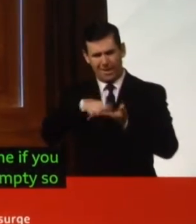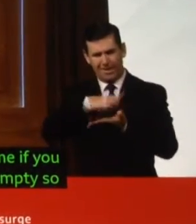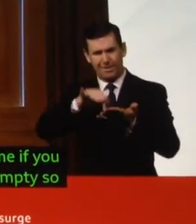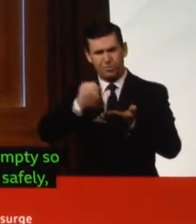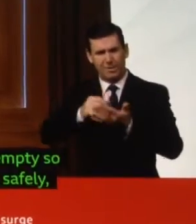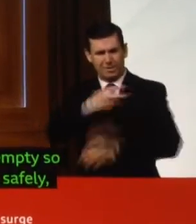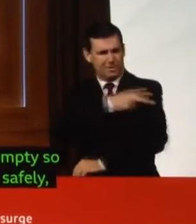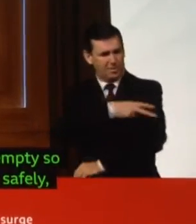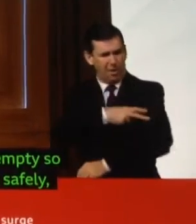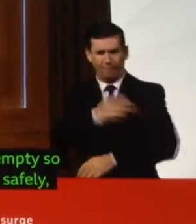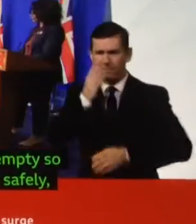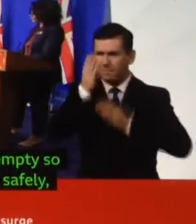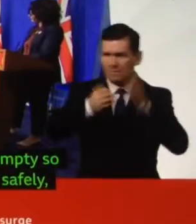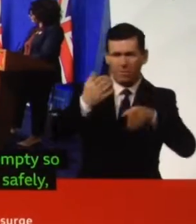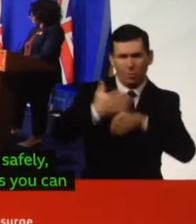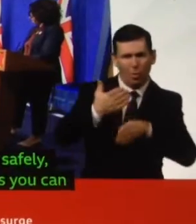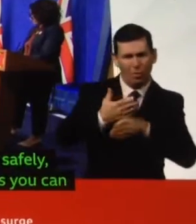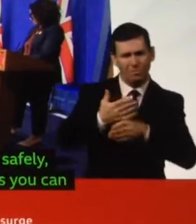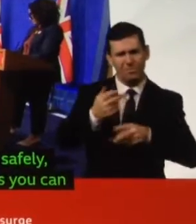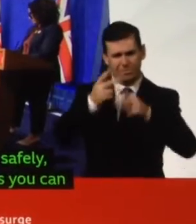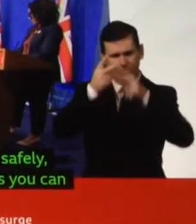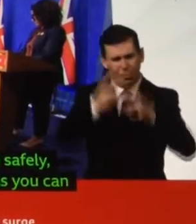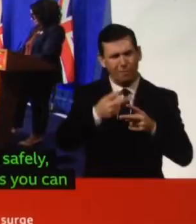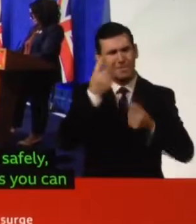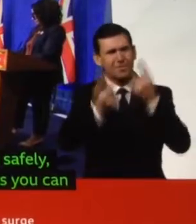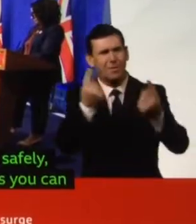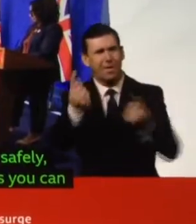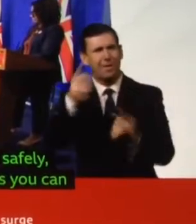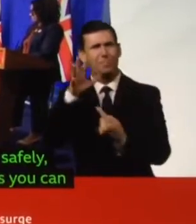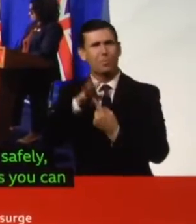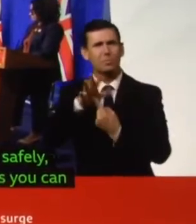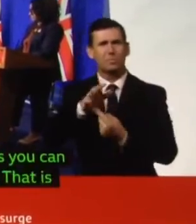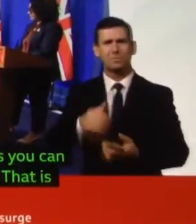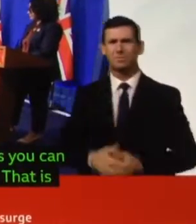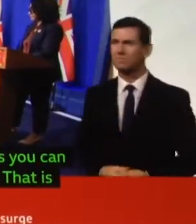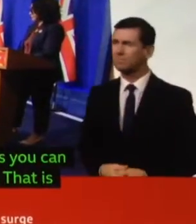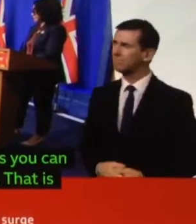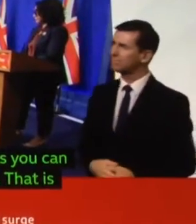each other. That's what we're here to do. Thanks. Tom Newton, down the Times.